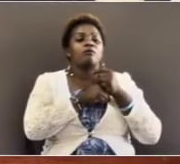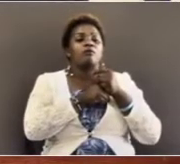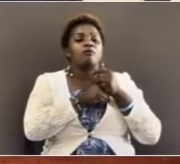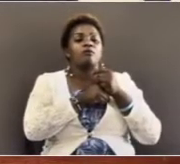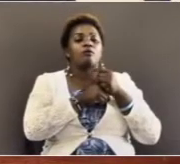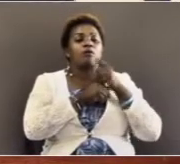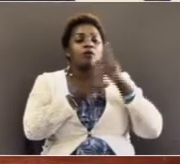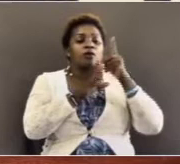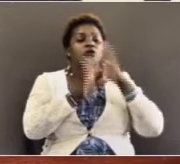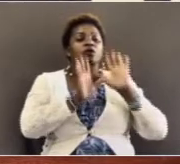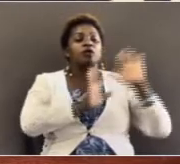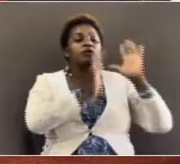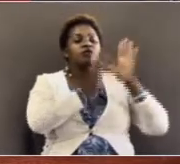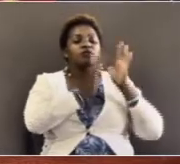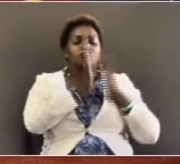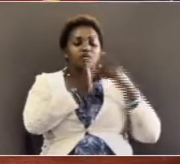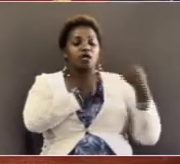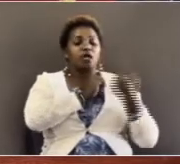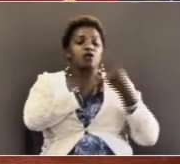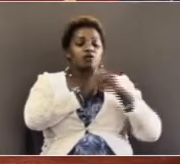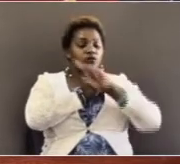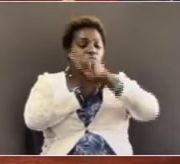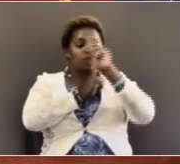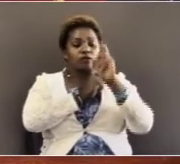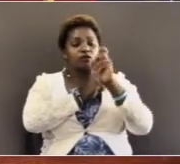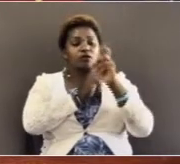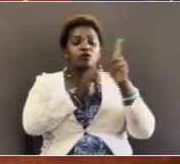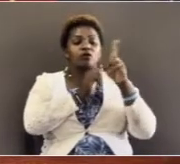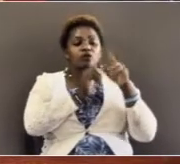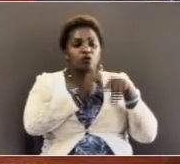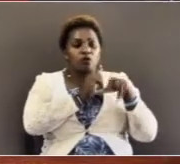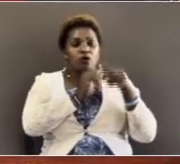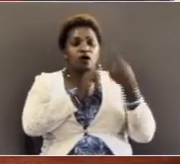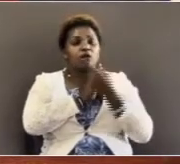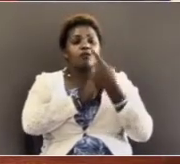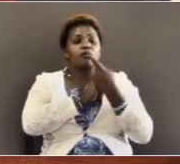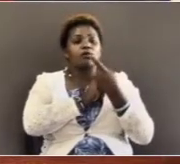do you live alone do you walk alone